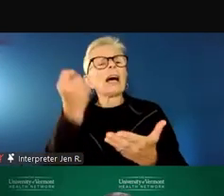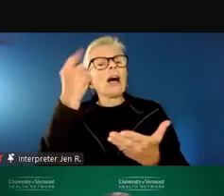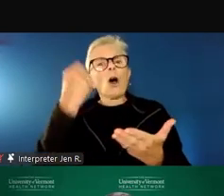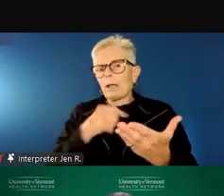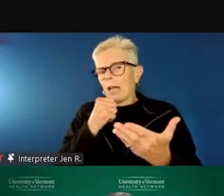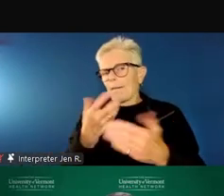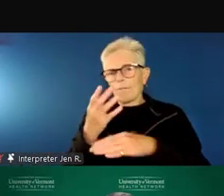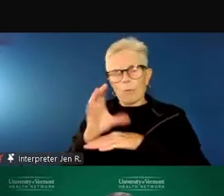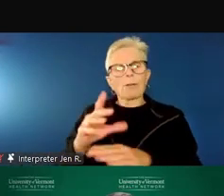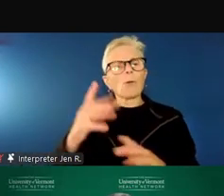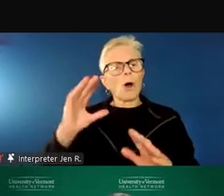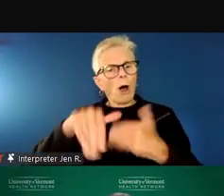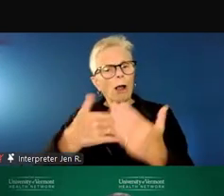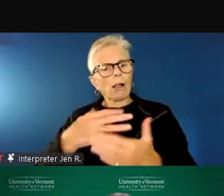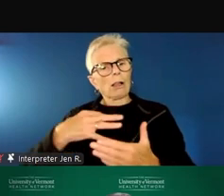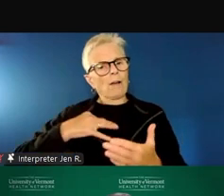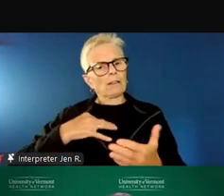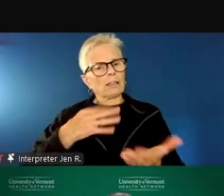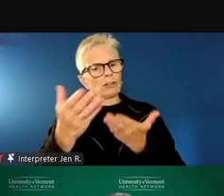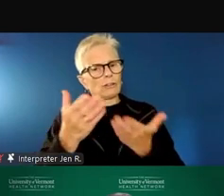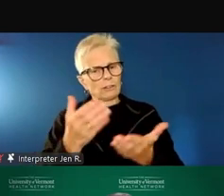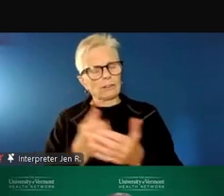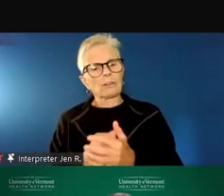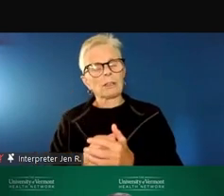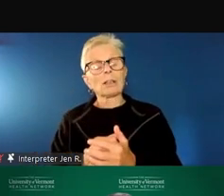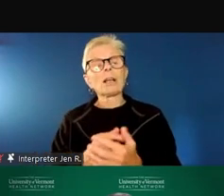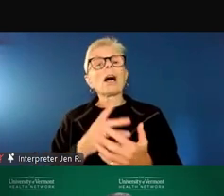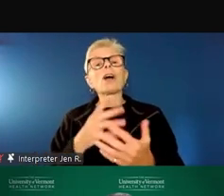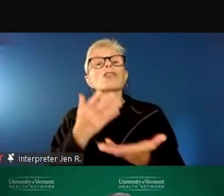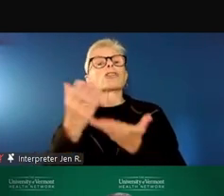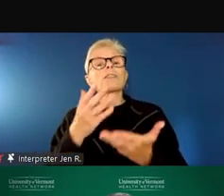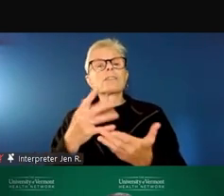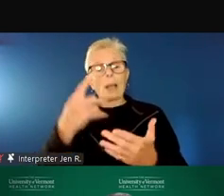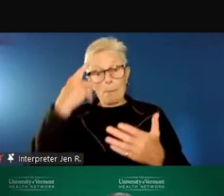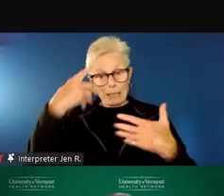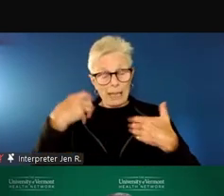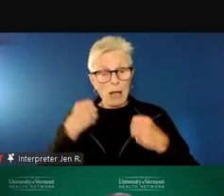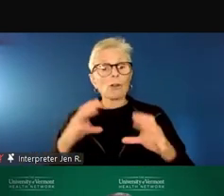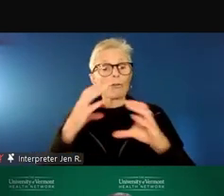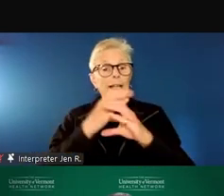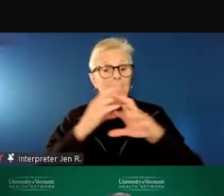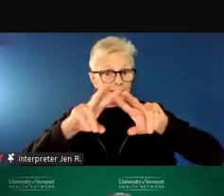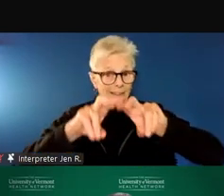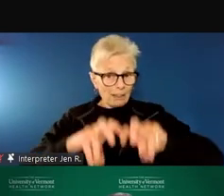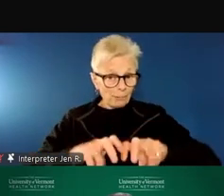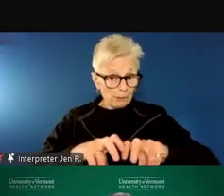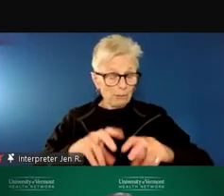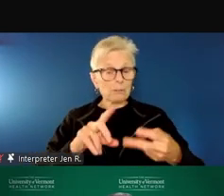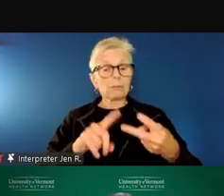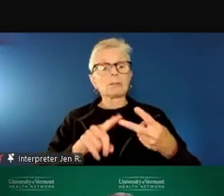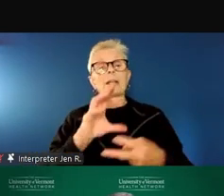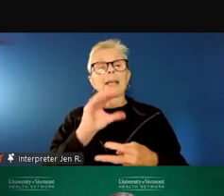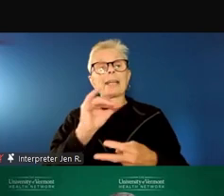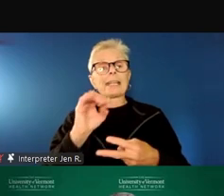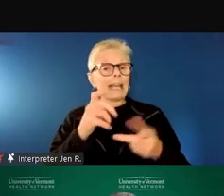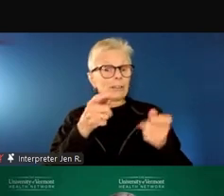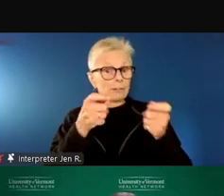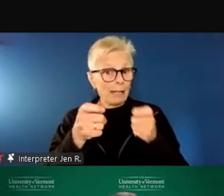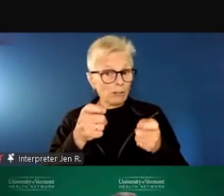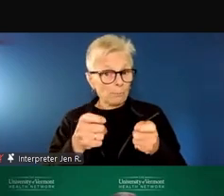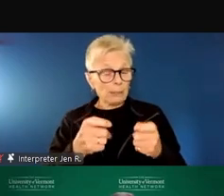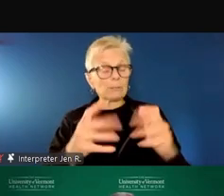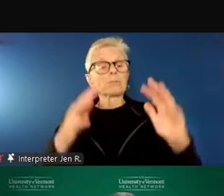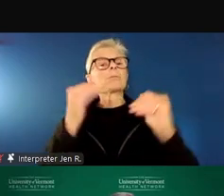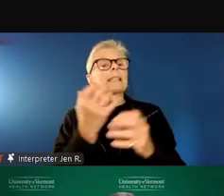The services specifically will be mental health crisis assessment and case management, safety